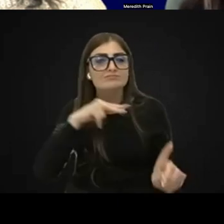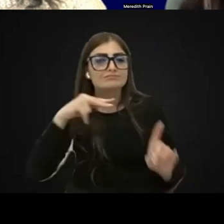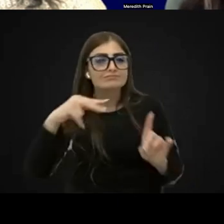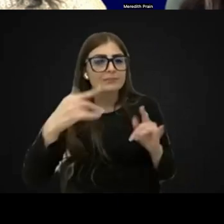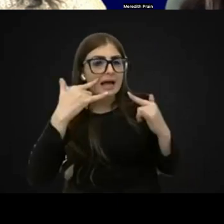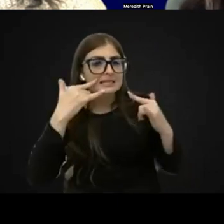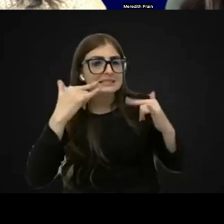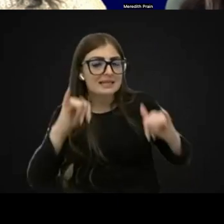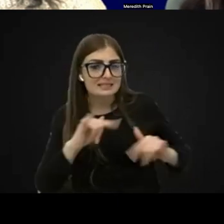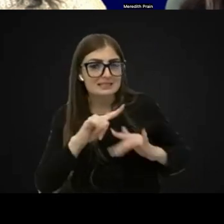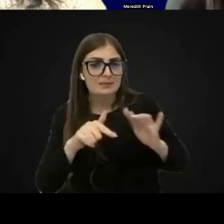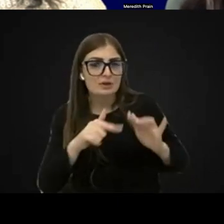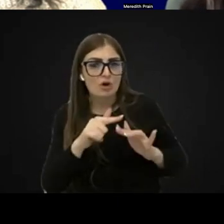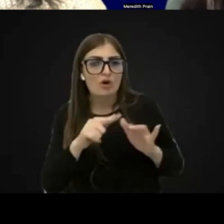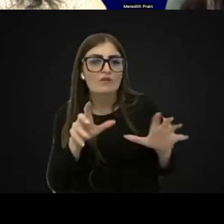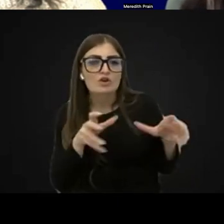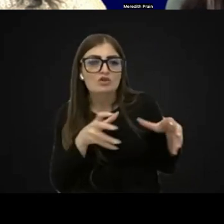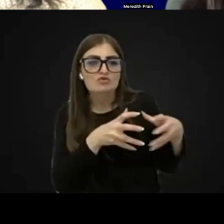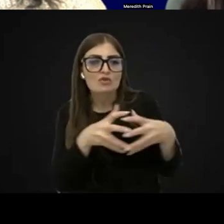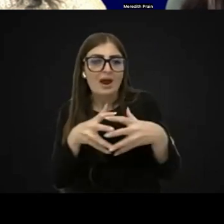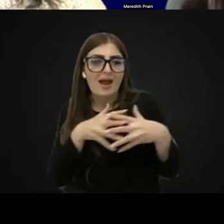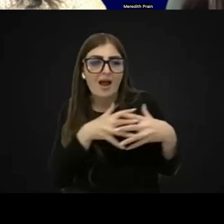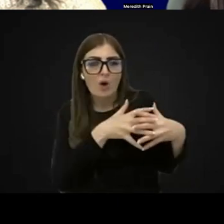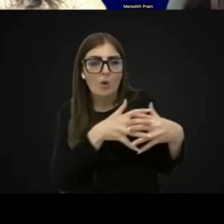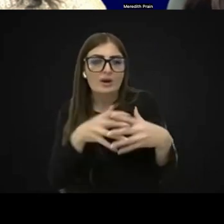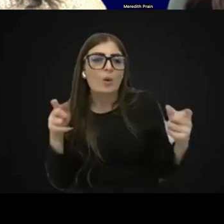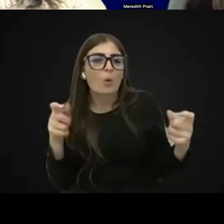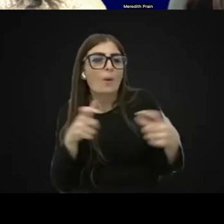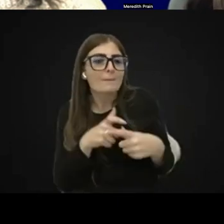of crowding or complexity?